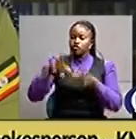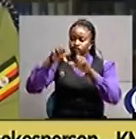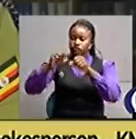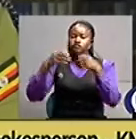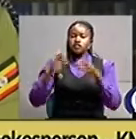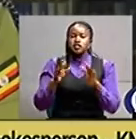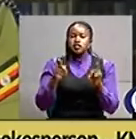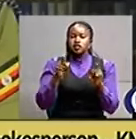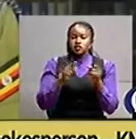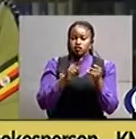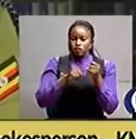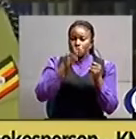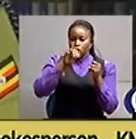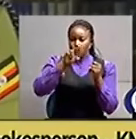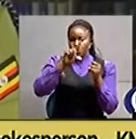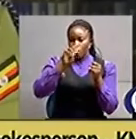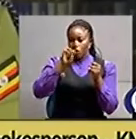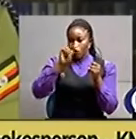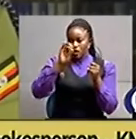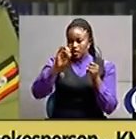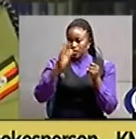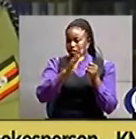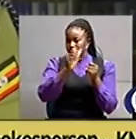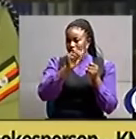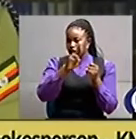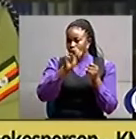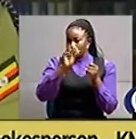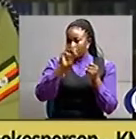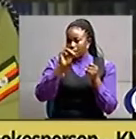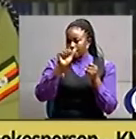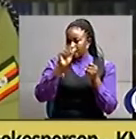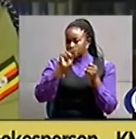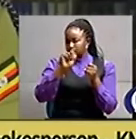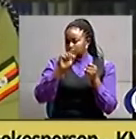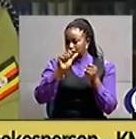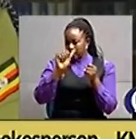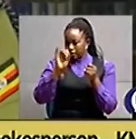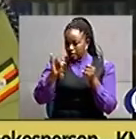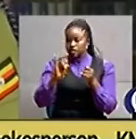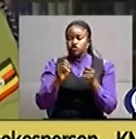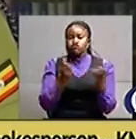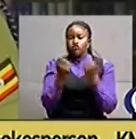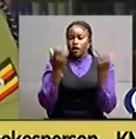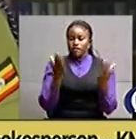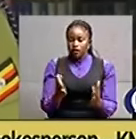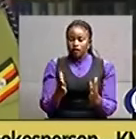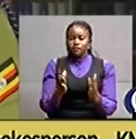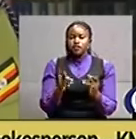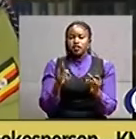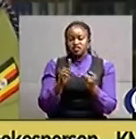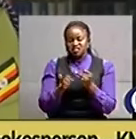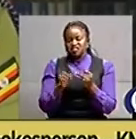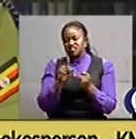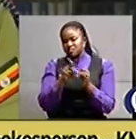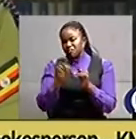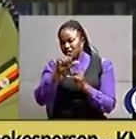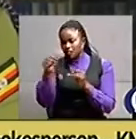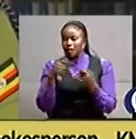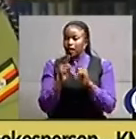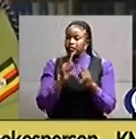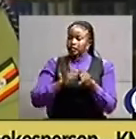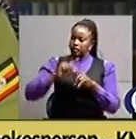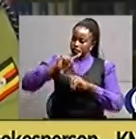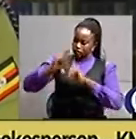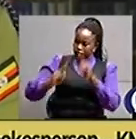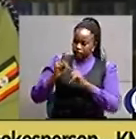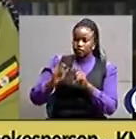muloni aramanzani who was the driver and uh upon interrogation he was of course able to inform